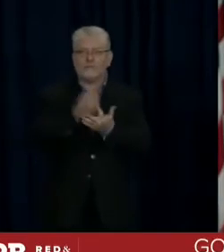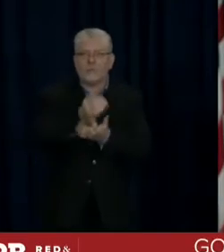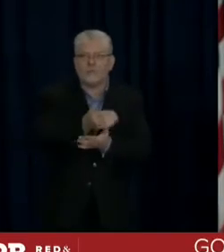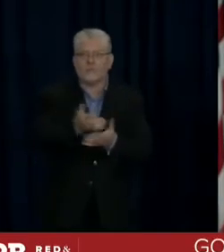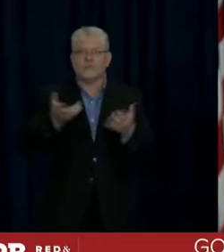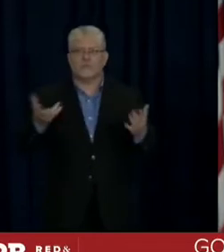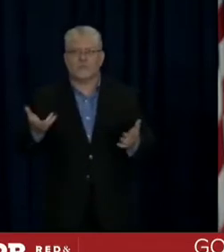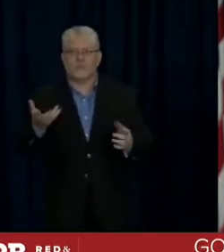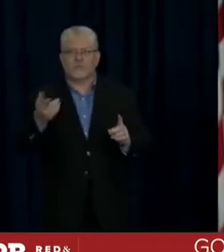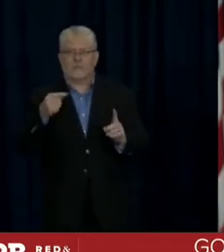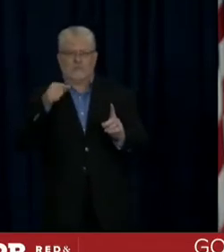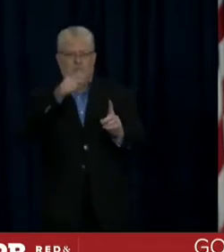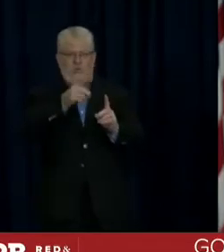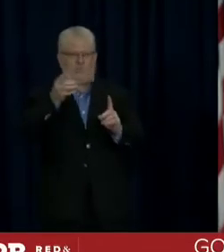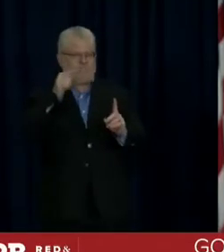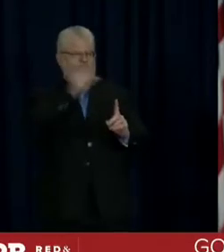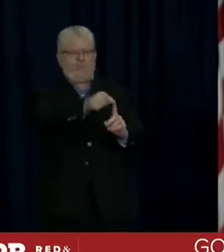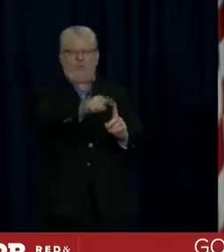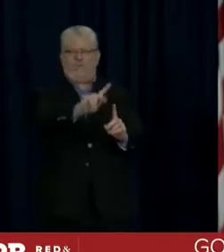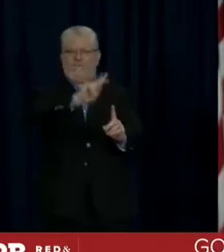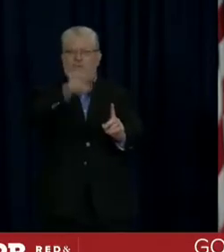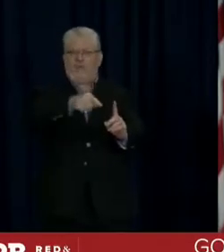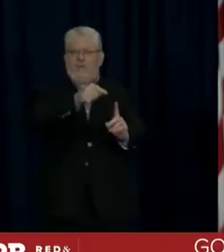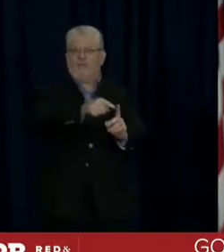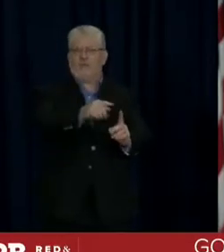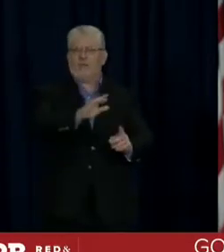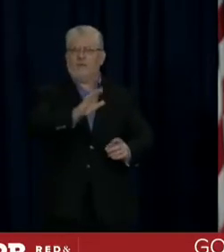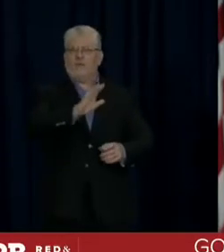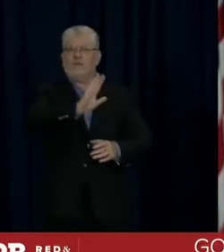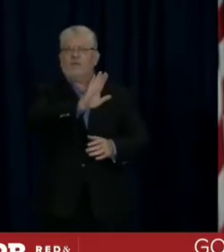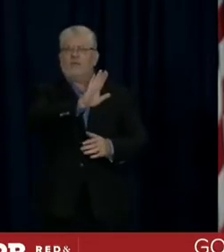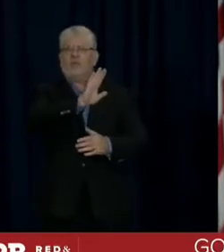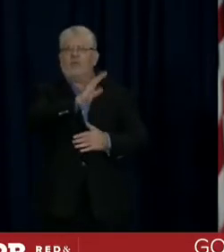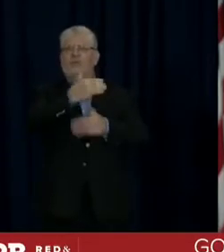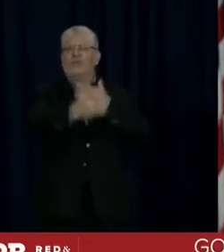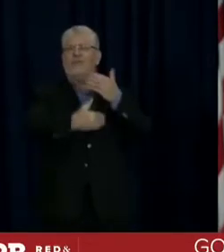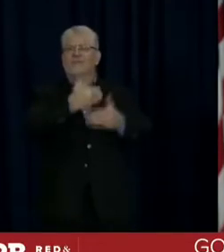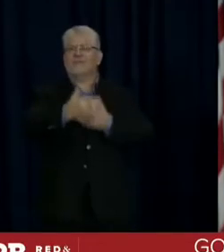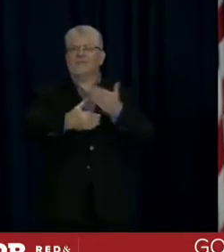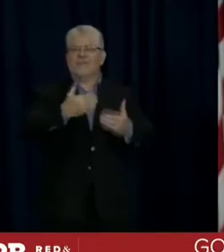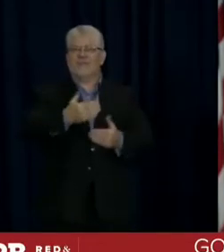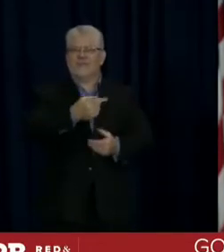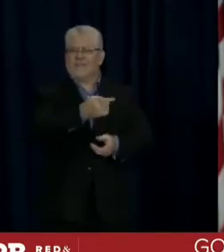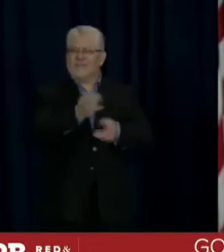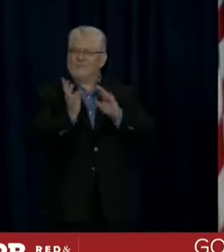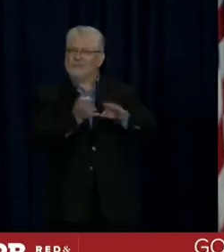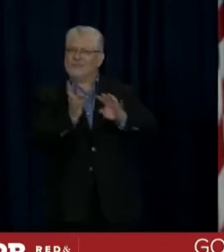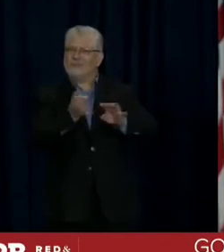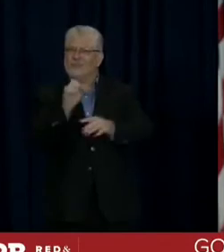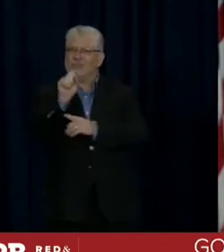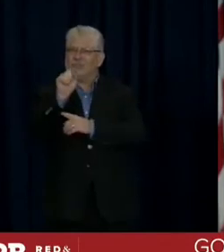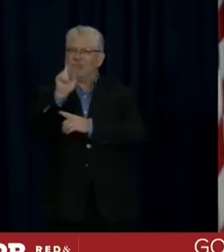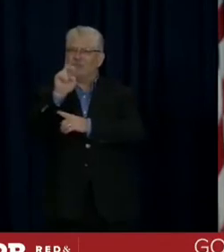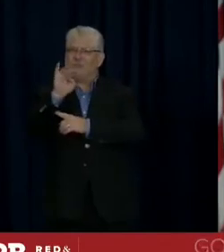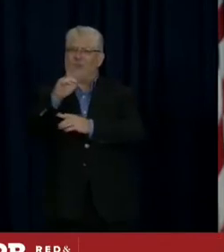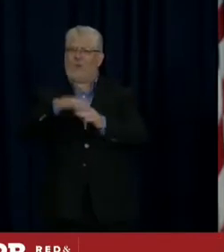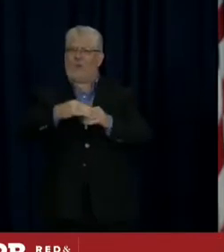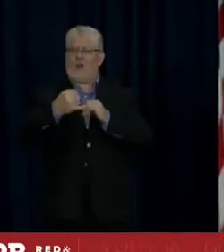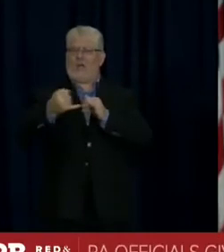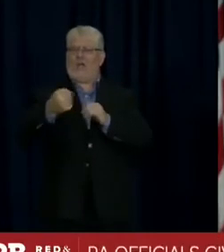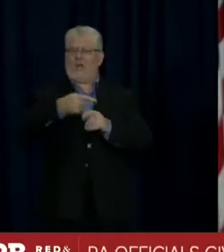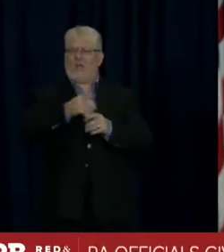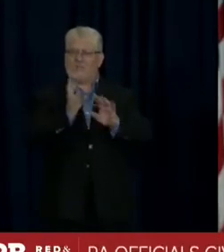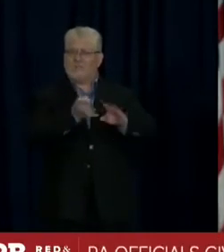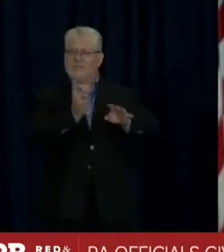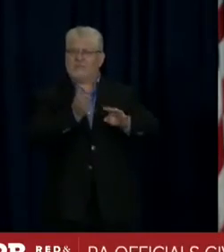streaming the processing of ballots, I think, right from the start, from the pre-canvassing period. I mean, I think it's